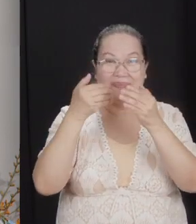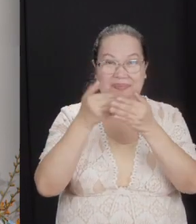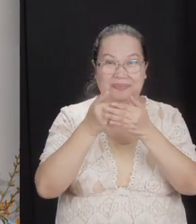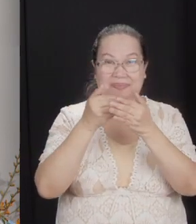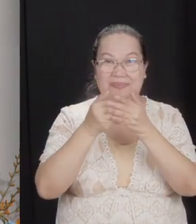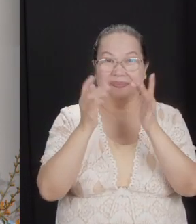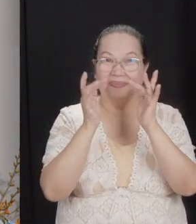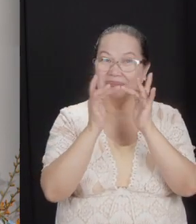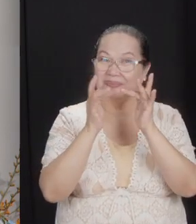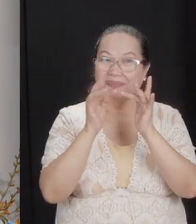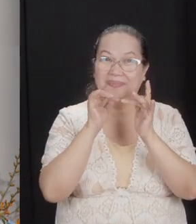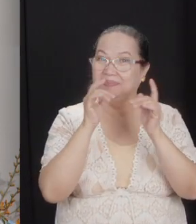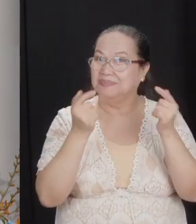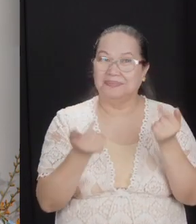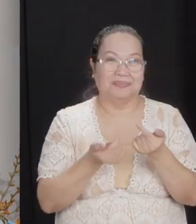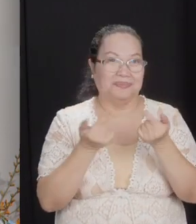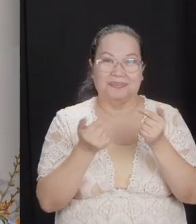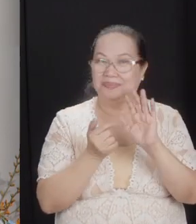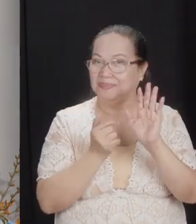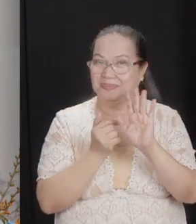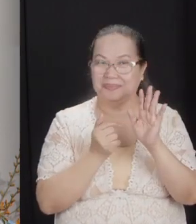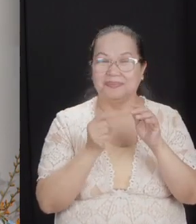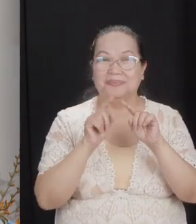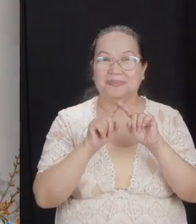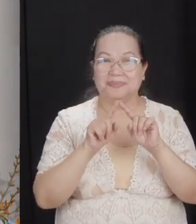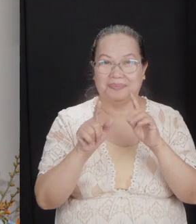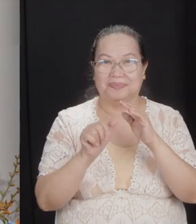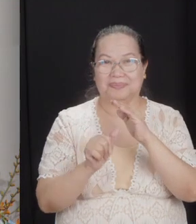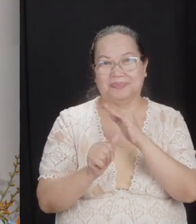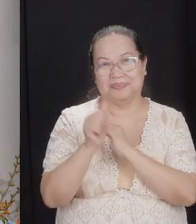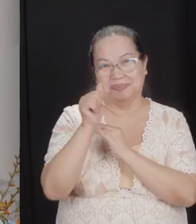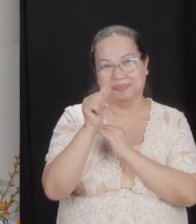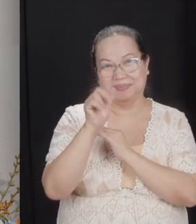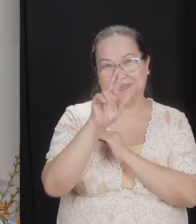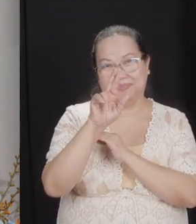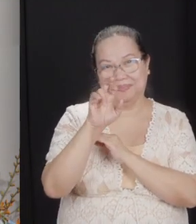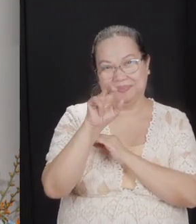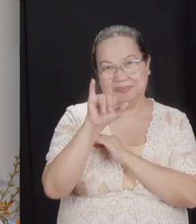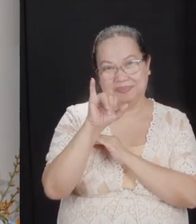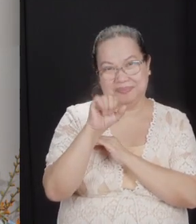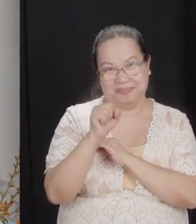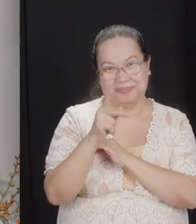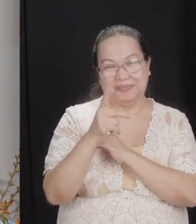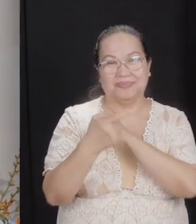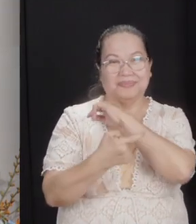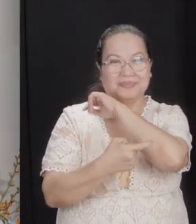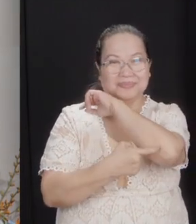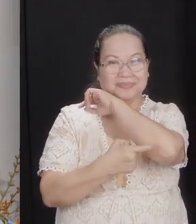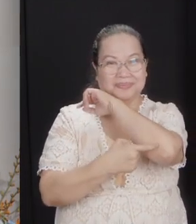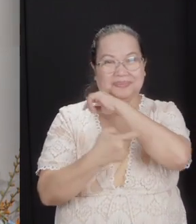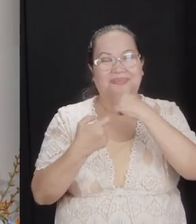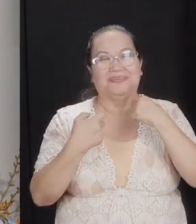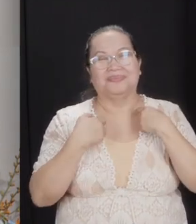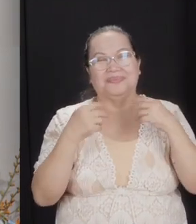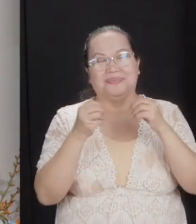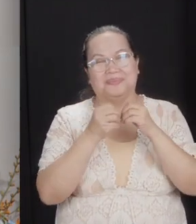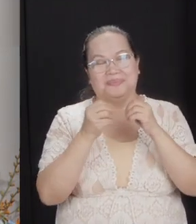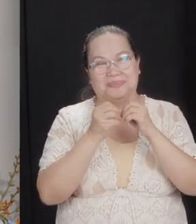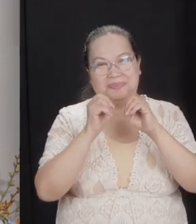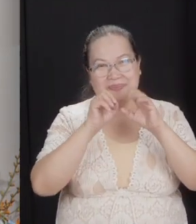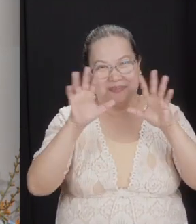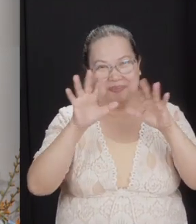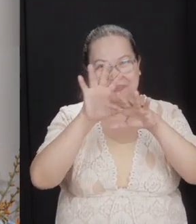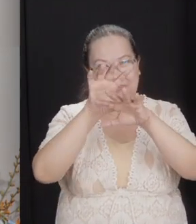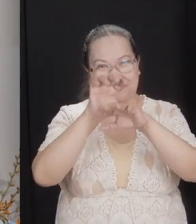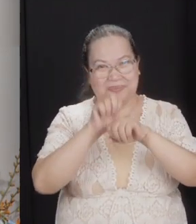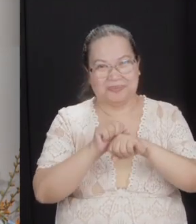worship is not sinful, but it is risky. There are temptations, these are just the more common ones.